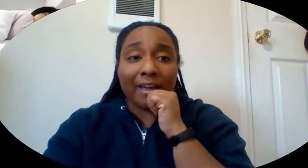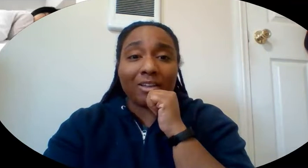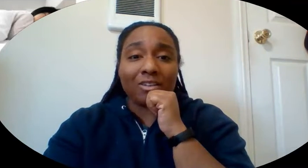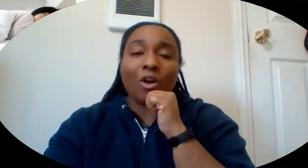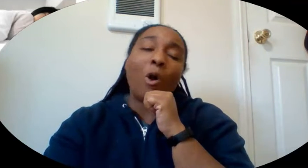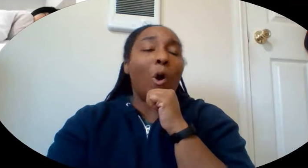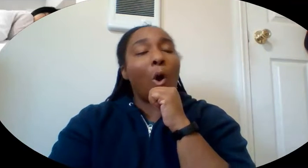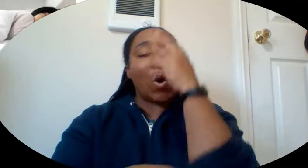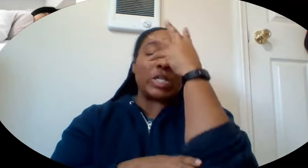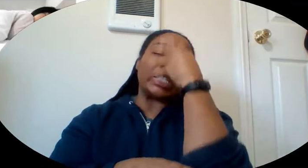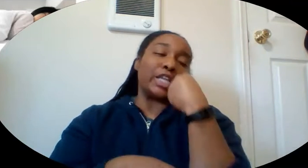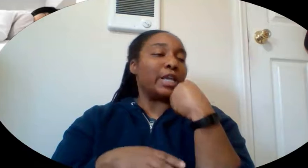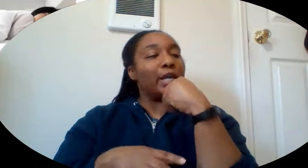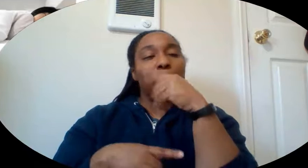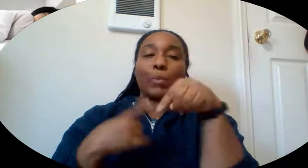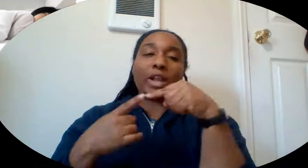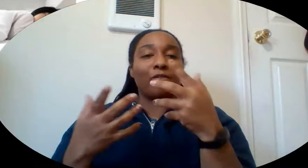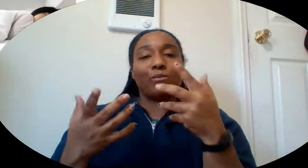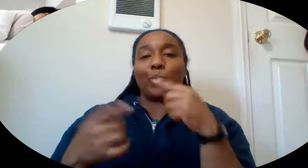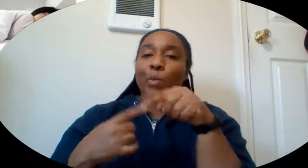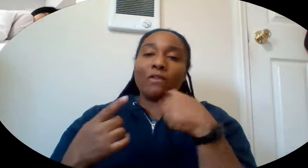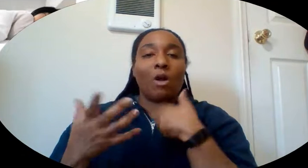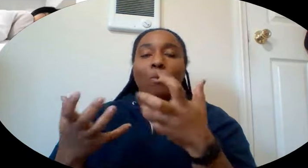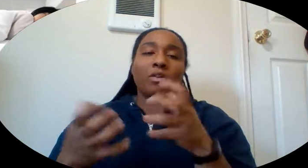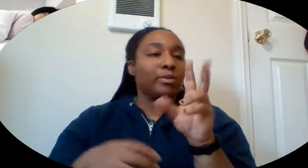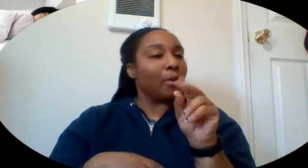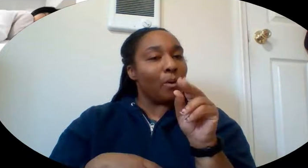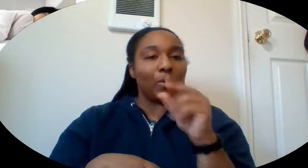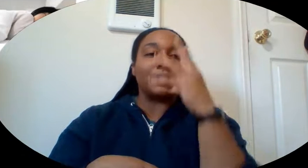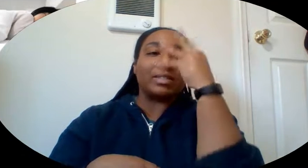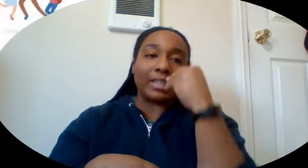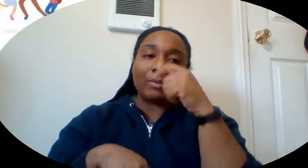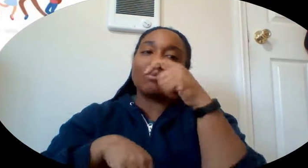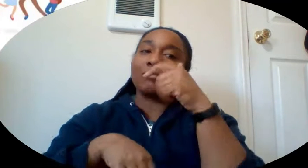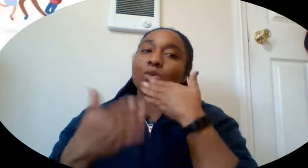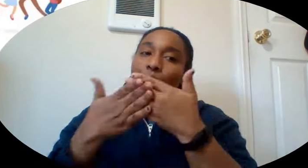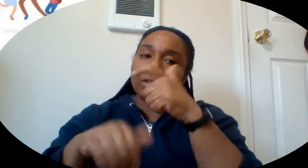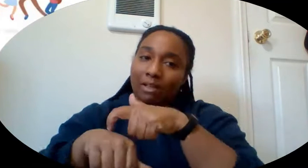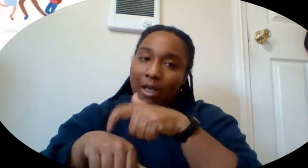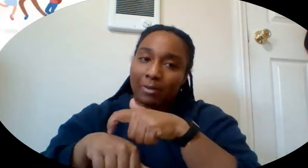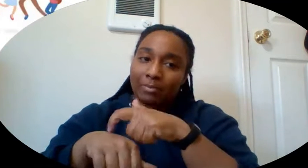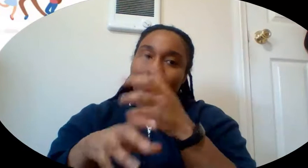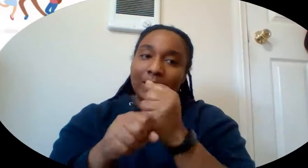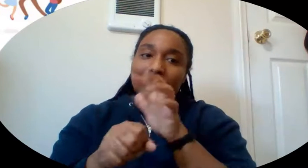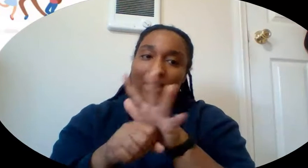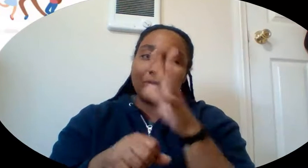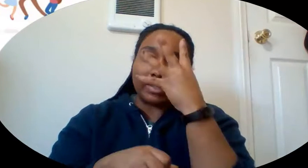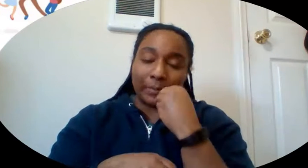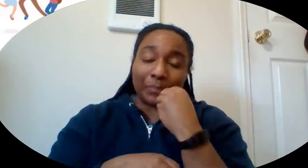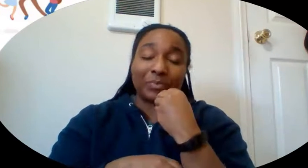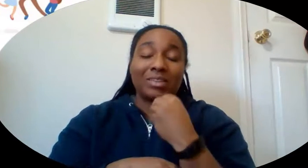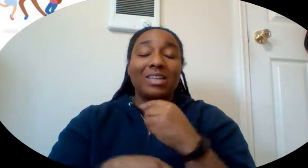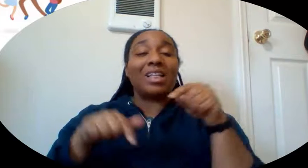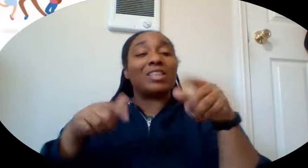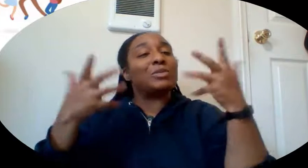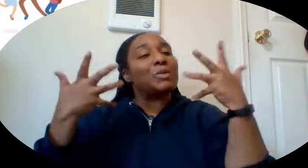doesn't mean you don't need enough sleep. So be kind and treat yourself well. All of this will be over soon enough and